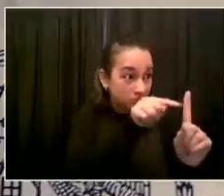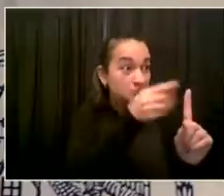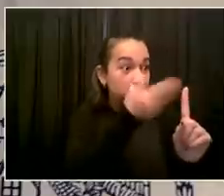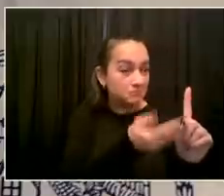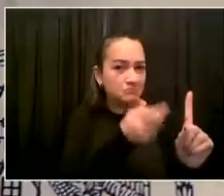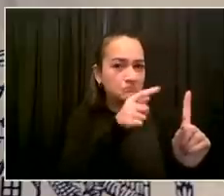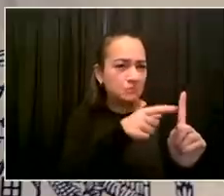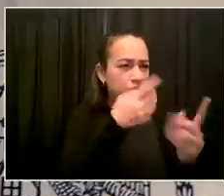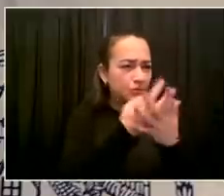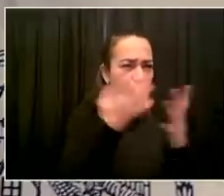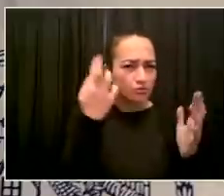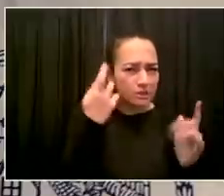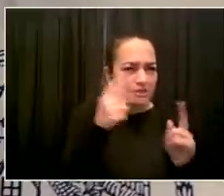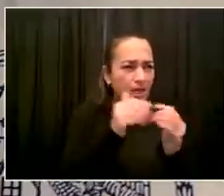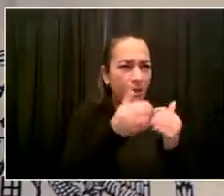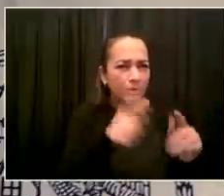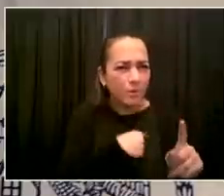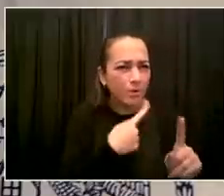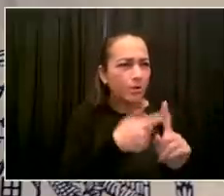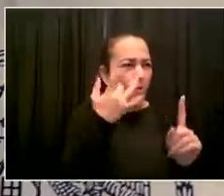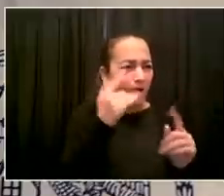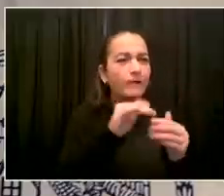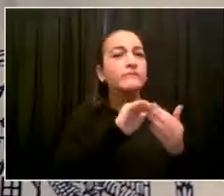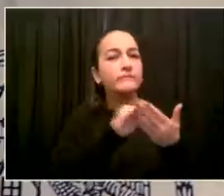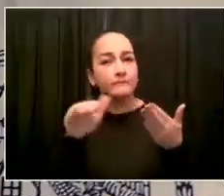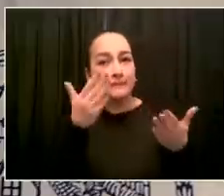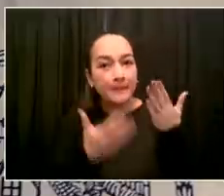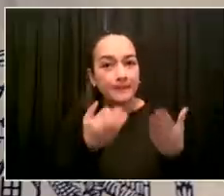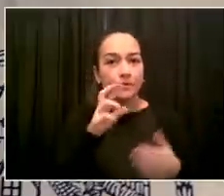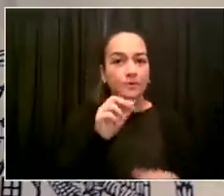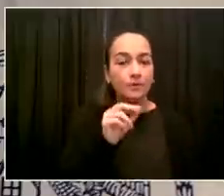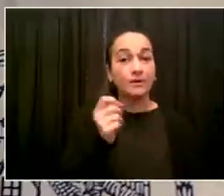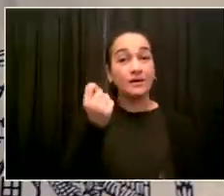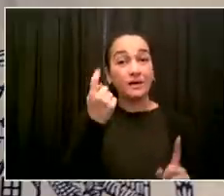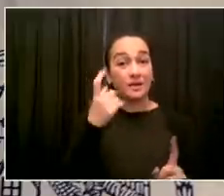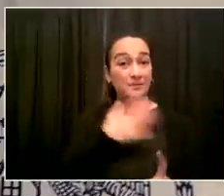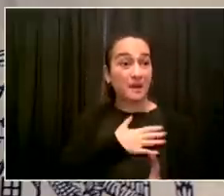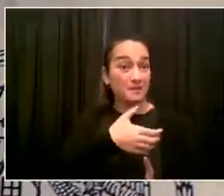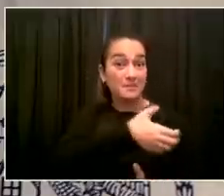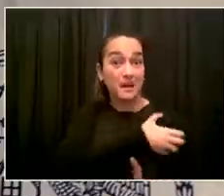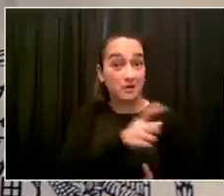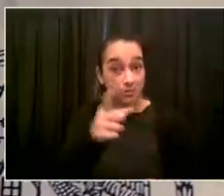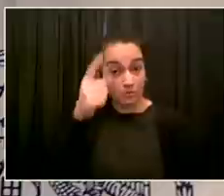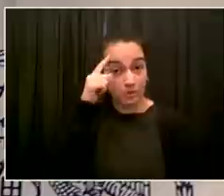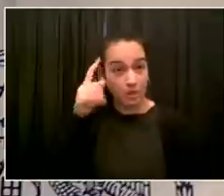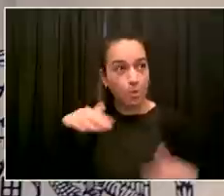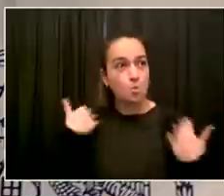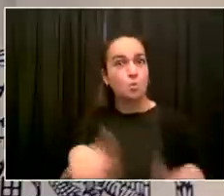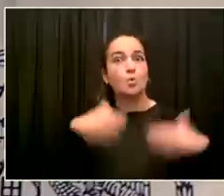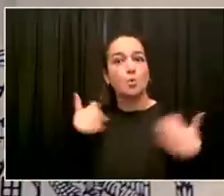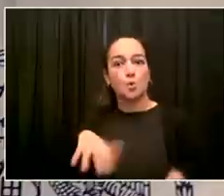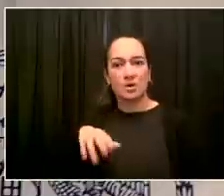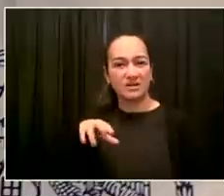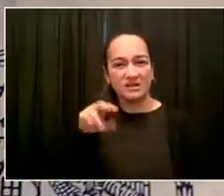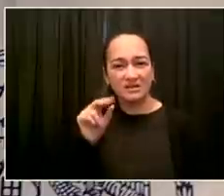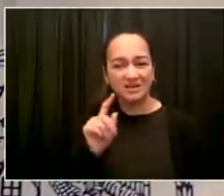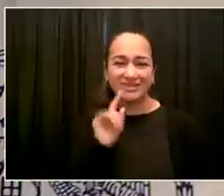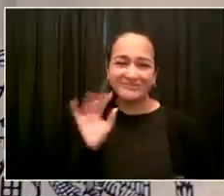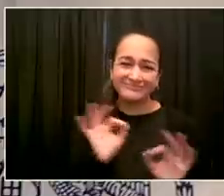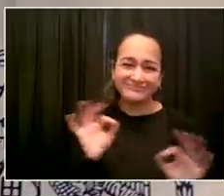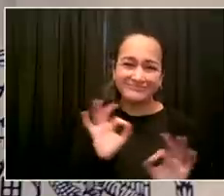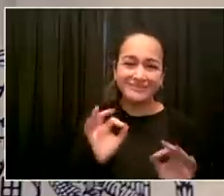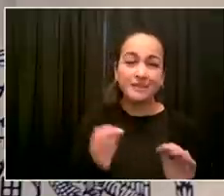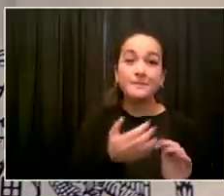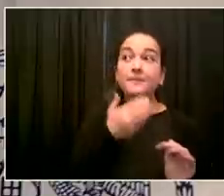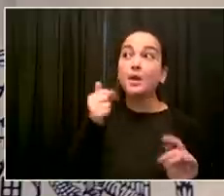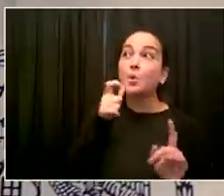Less is More. The ability to not bring people in the front door if they're technical parole violators. We're working and trying to have